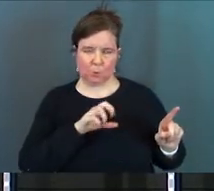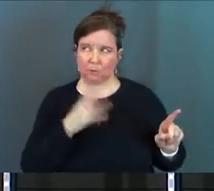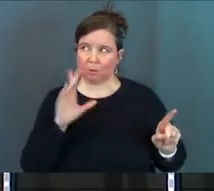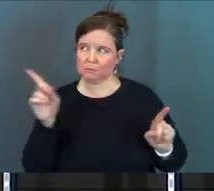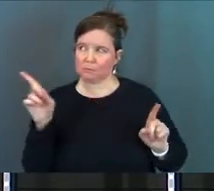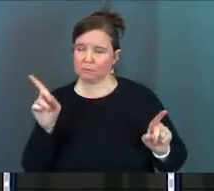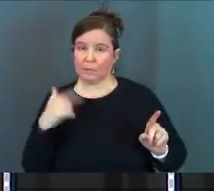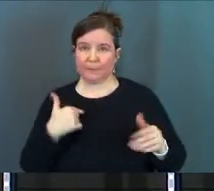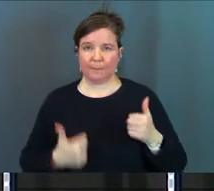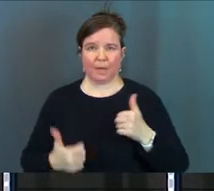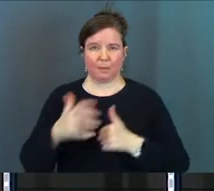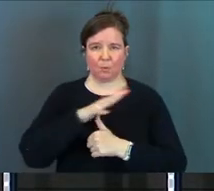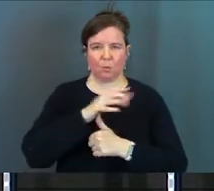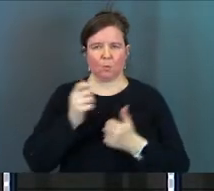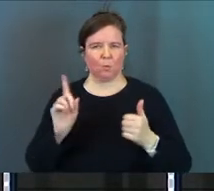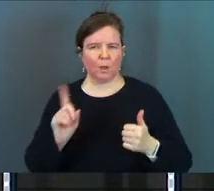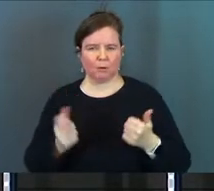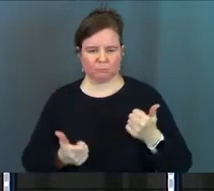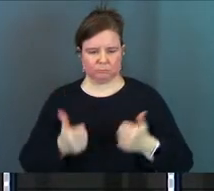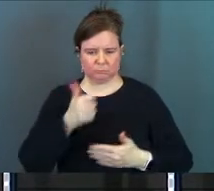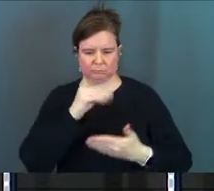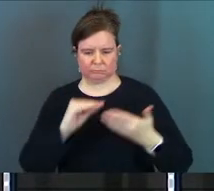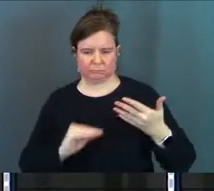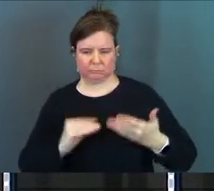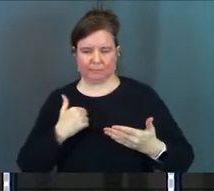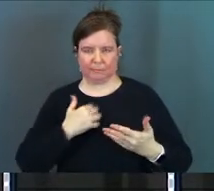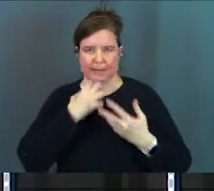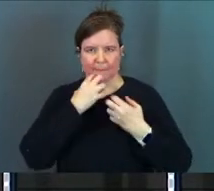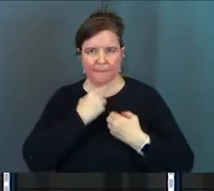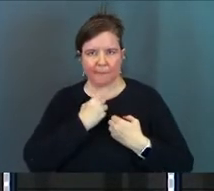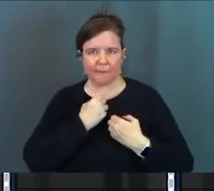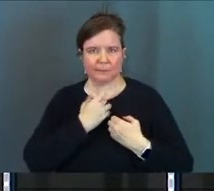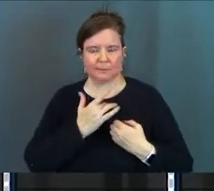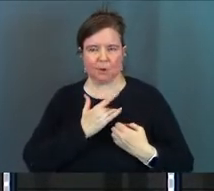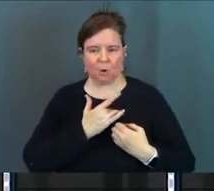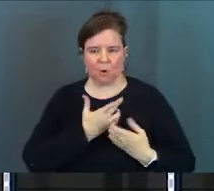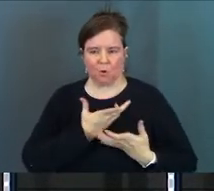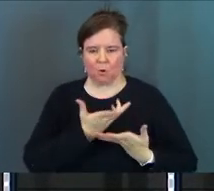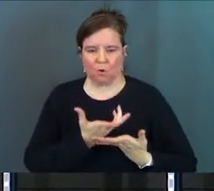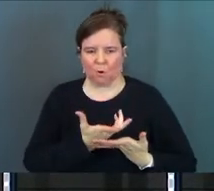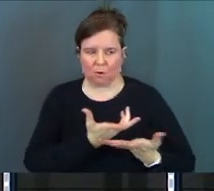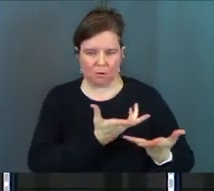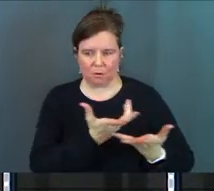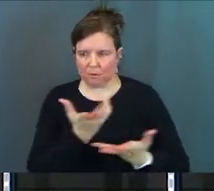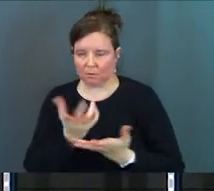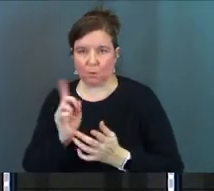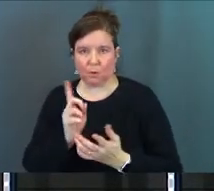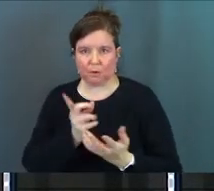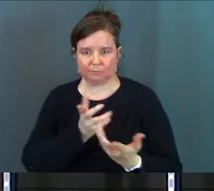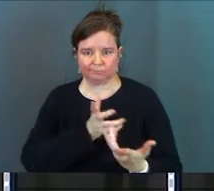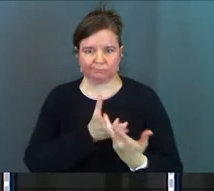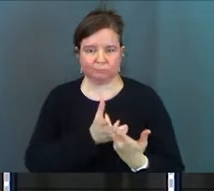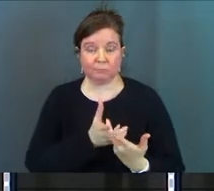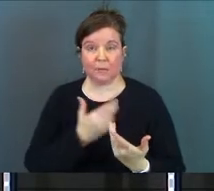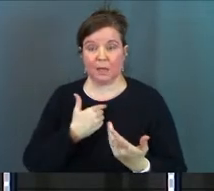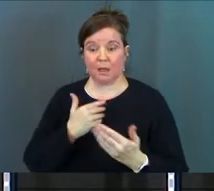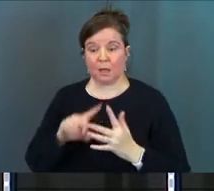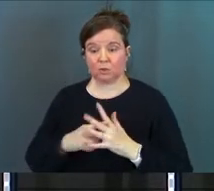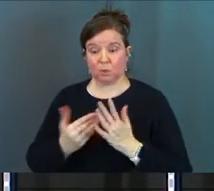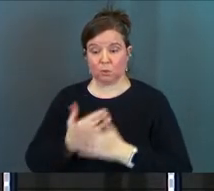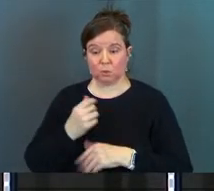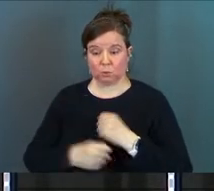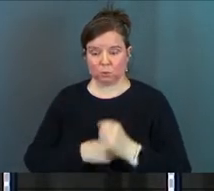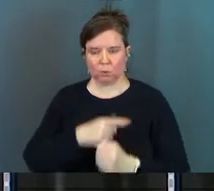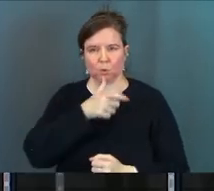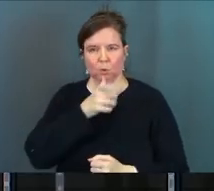Where were my priorities? Where was my passion and my heart? And as I go into this new year, who